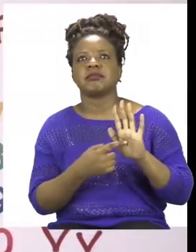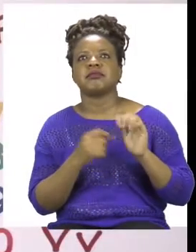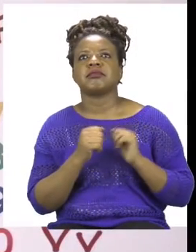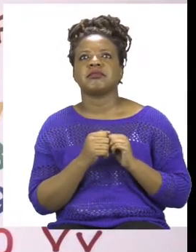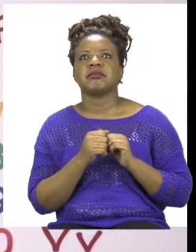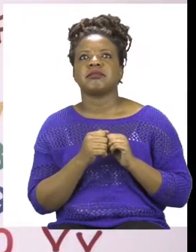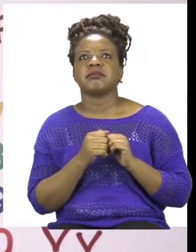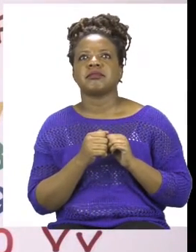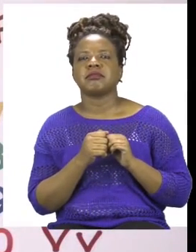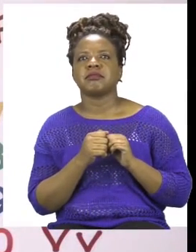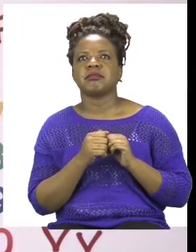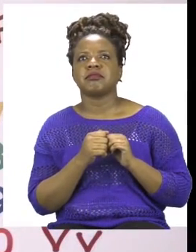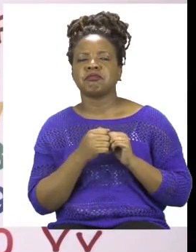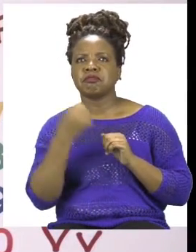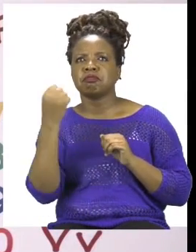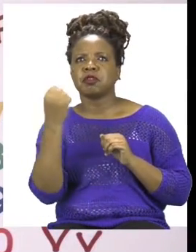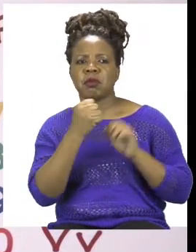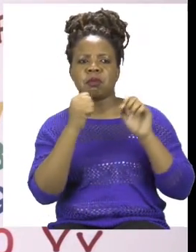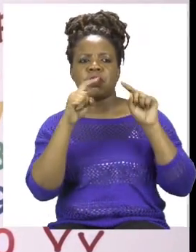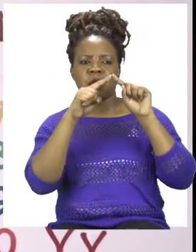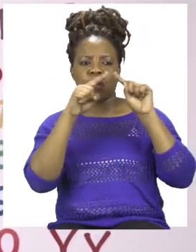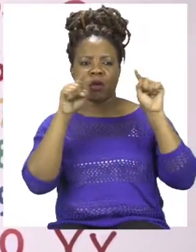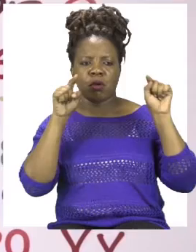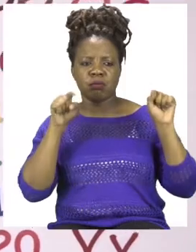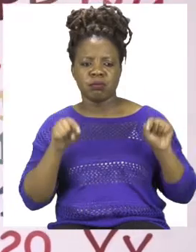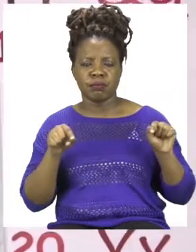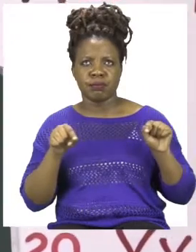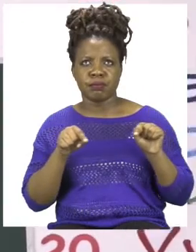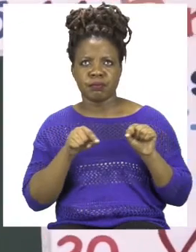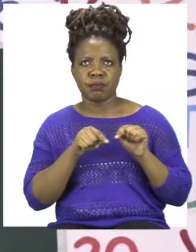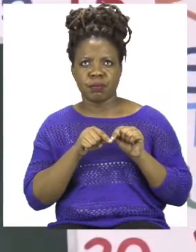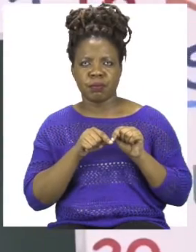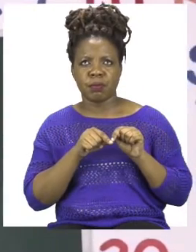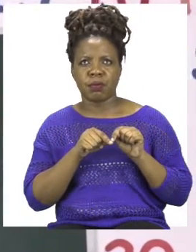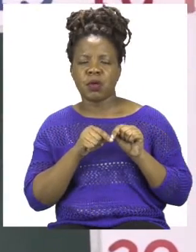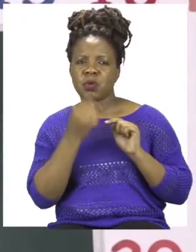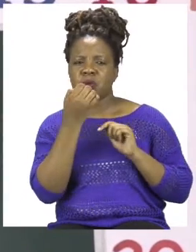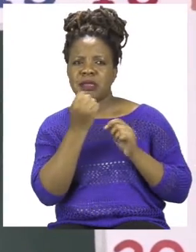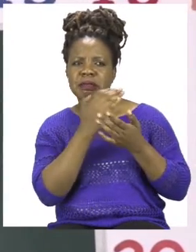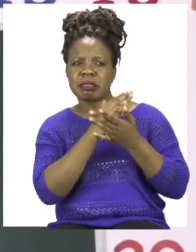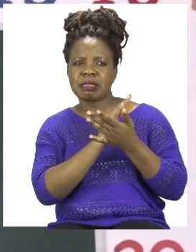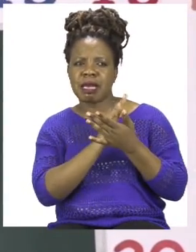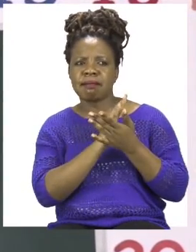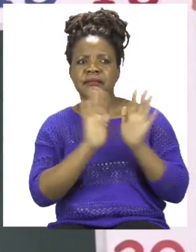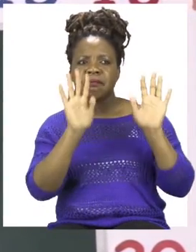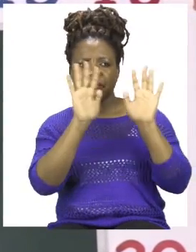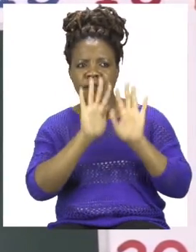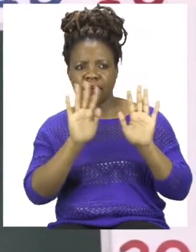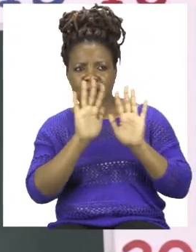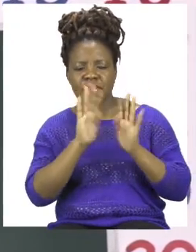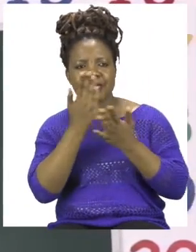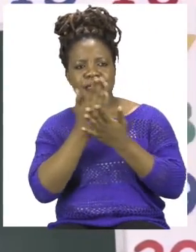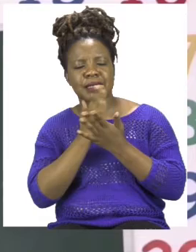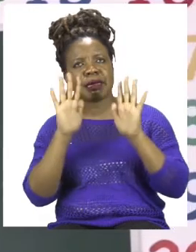know that we have these squares, the ones that we can see that don't have colour but it is the ones that have colour that we need to